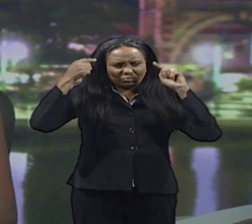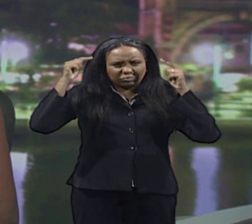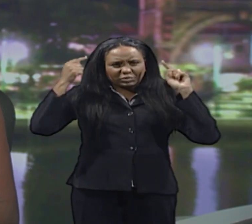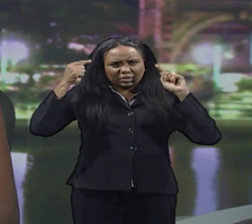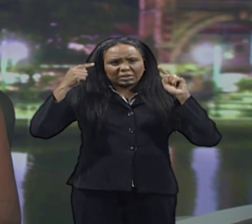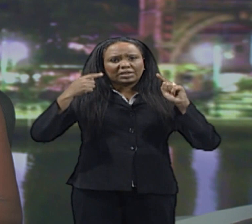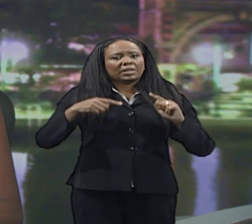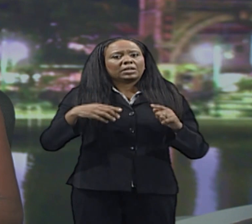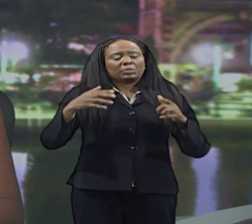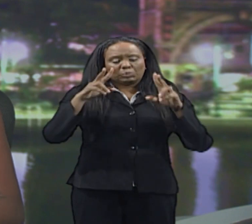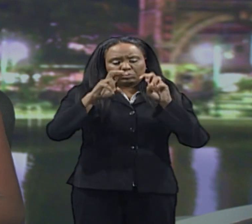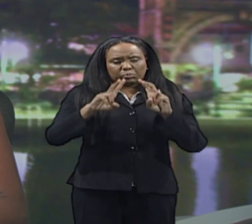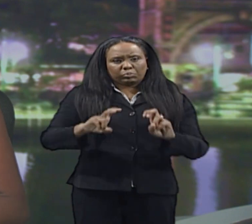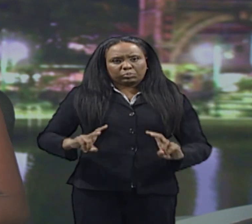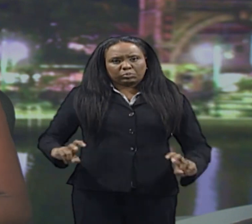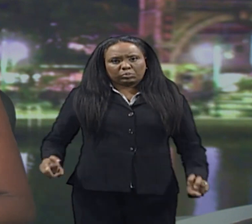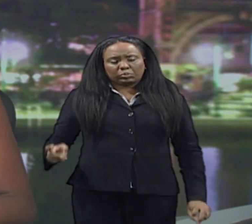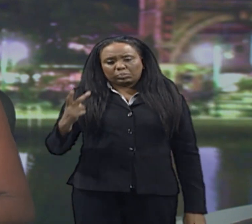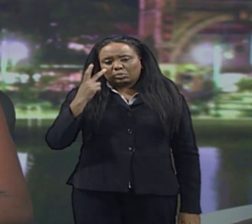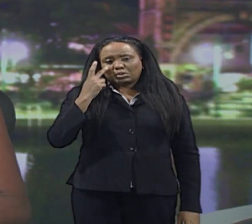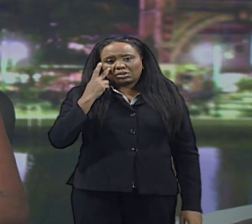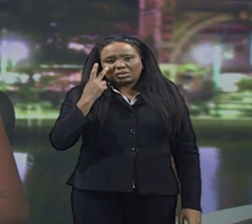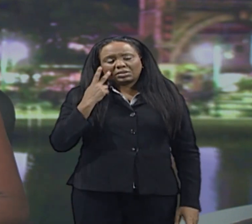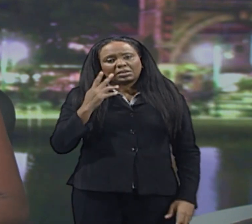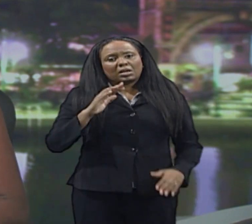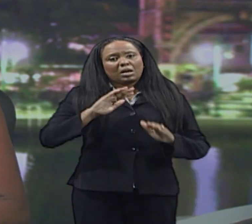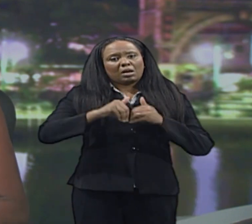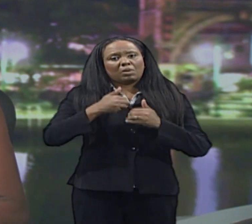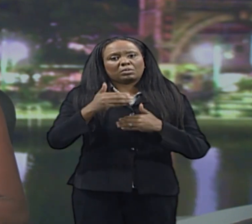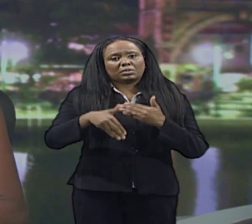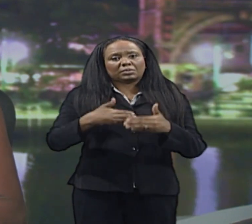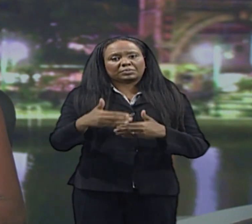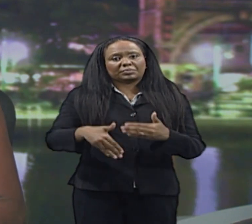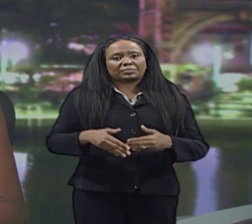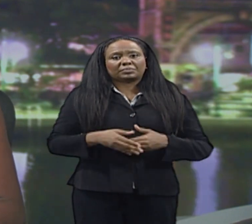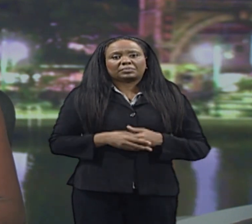to monitor his medical condition as investigations continue.